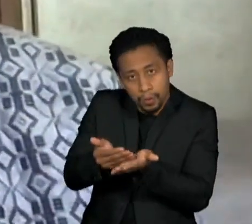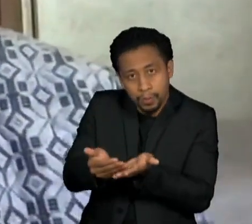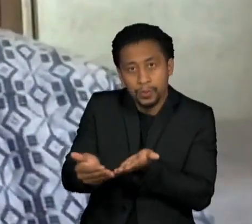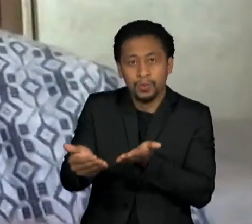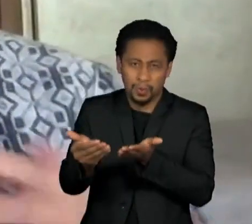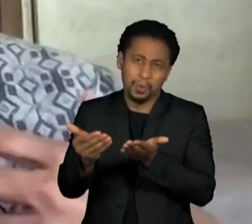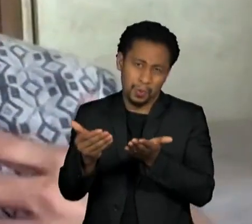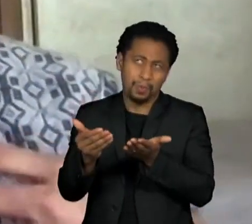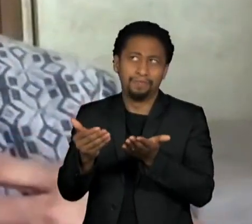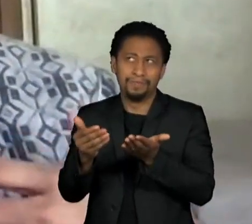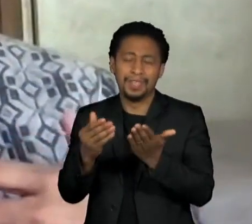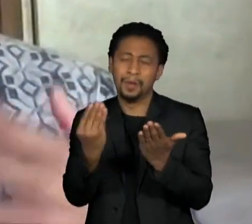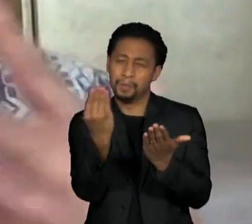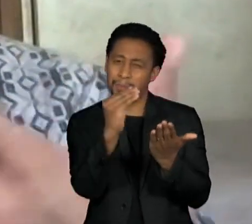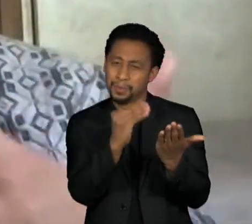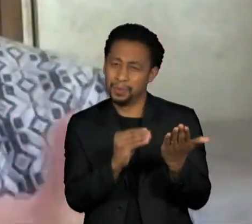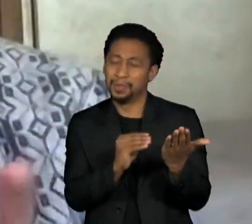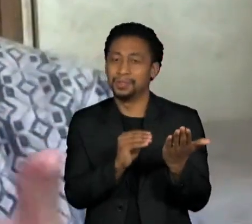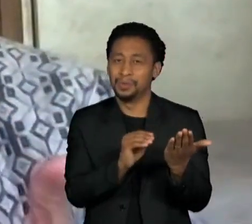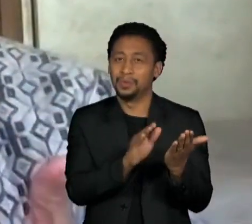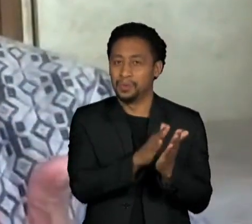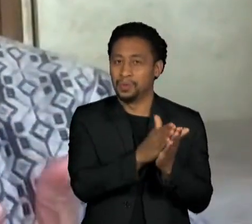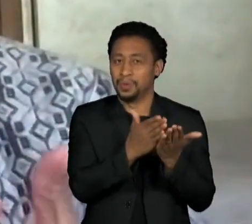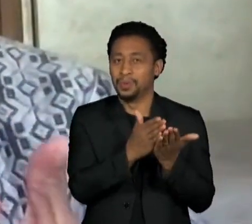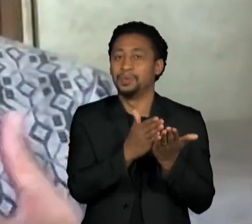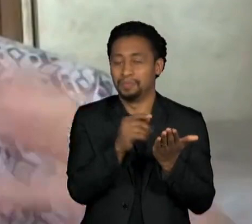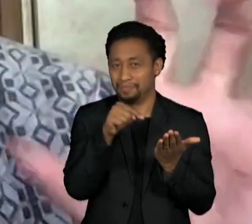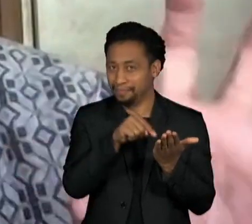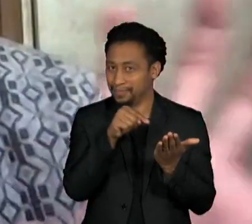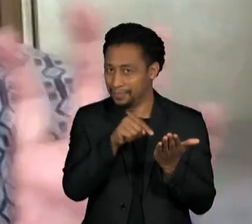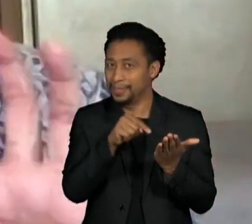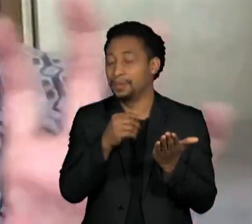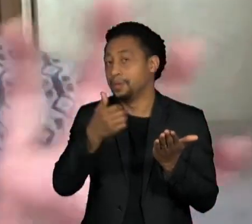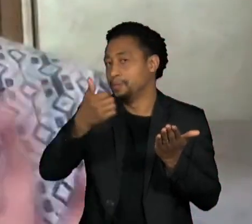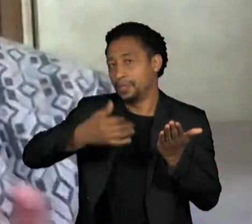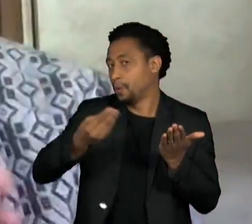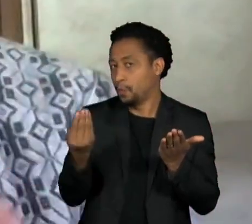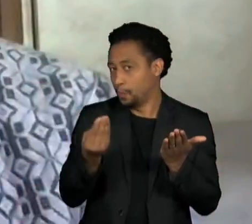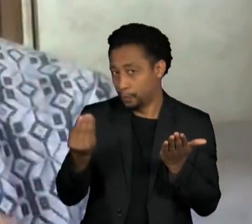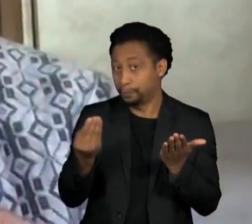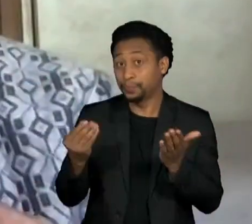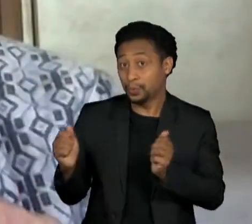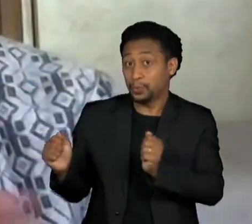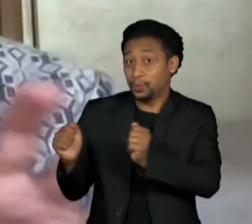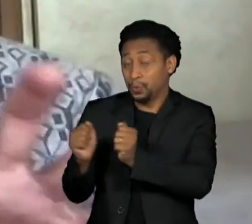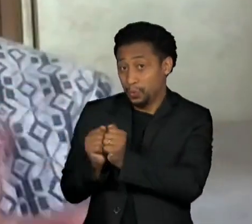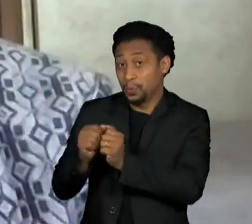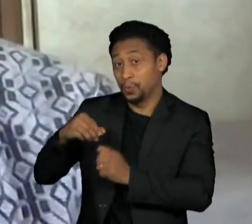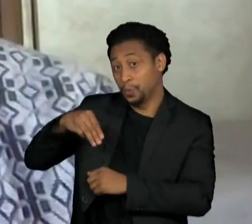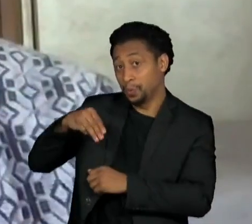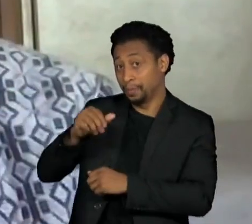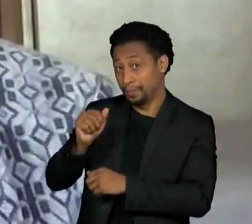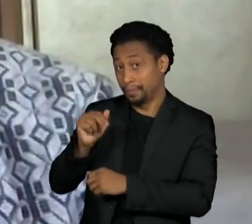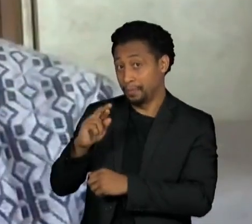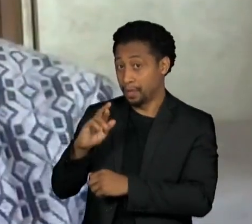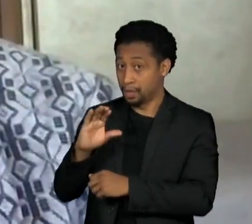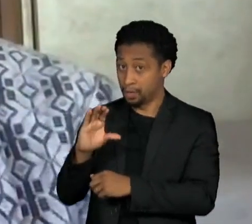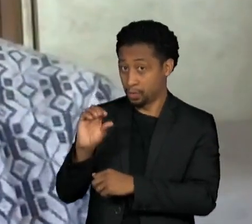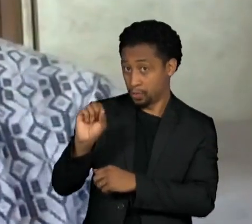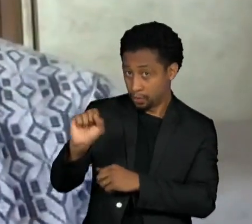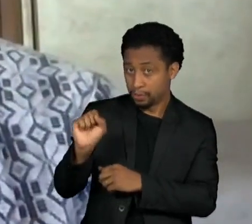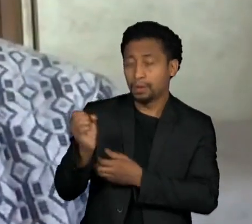operations, and combined it with Marcos. Marcos and Duterte disinformation